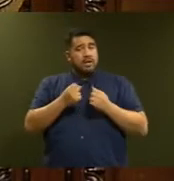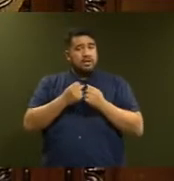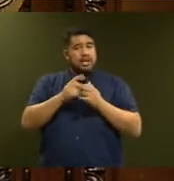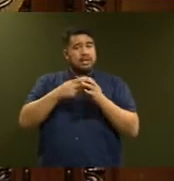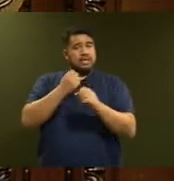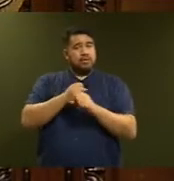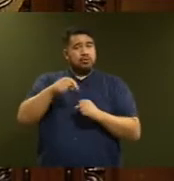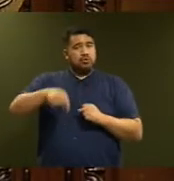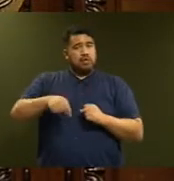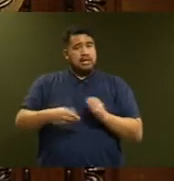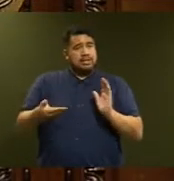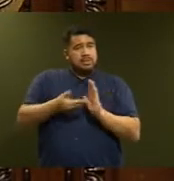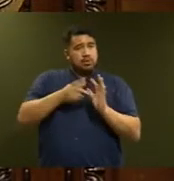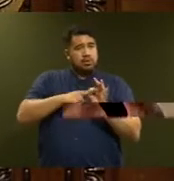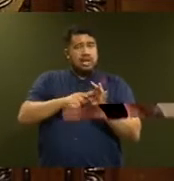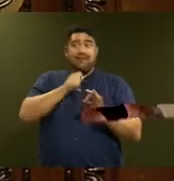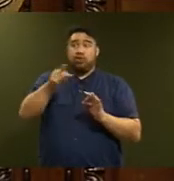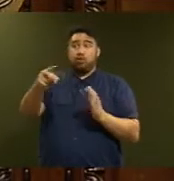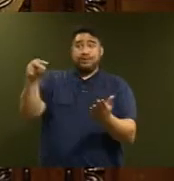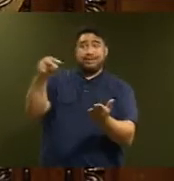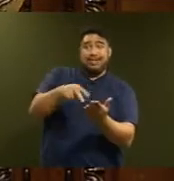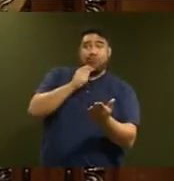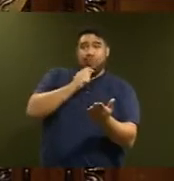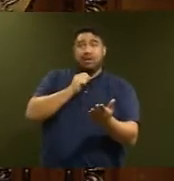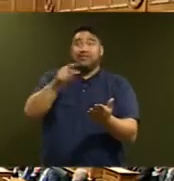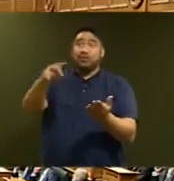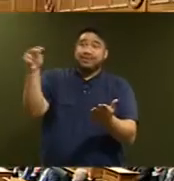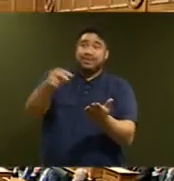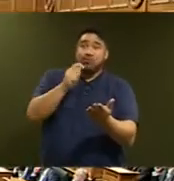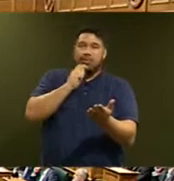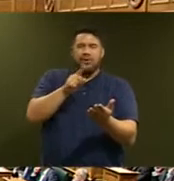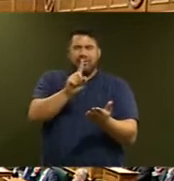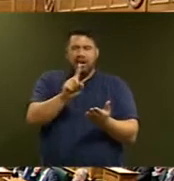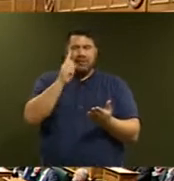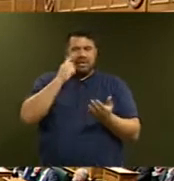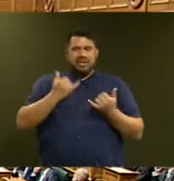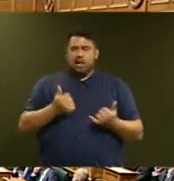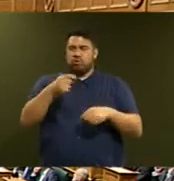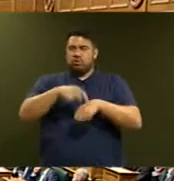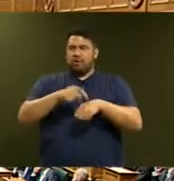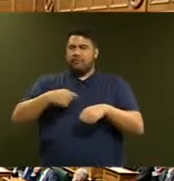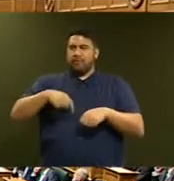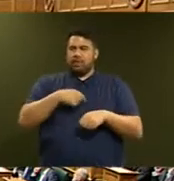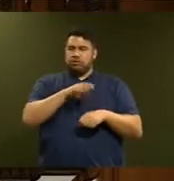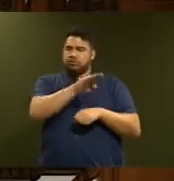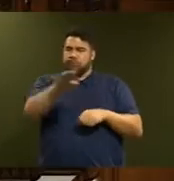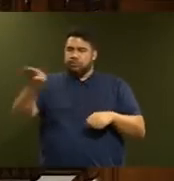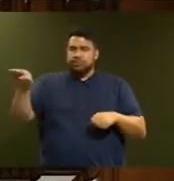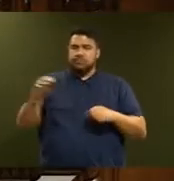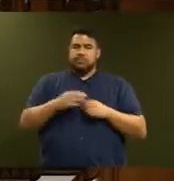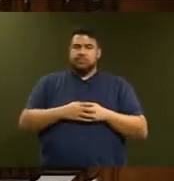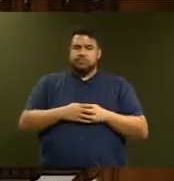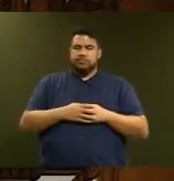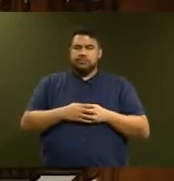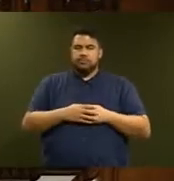supplementary questions have asked Ministers if they've seen reports. I am just going to take the opportunity to say, though, that, and I'll say it in particular and